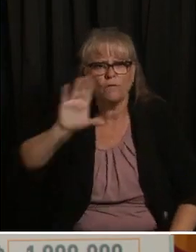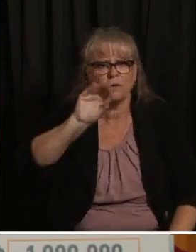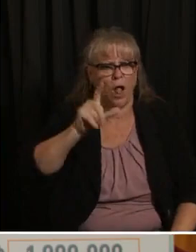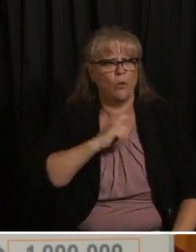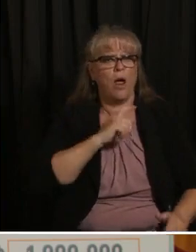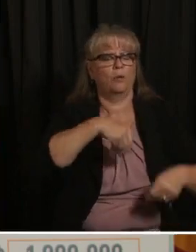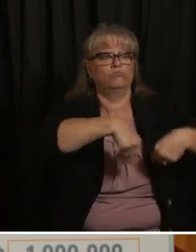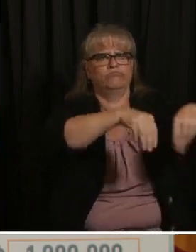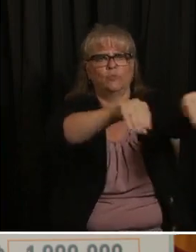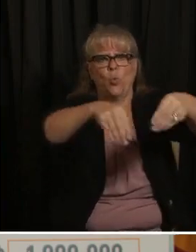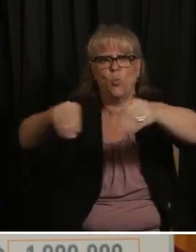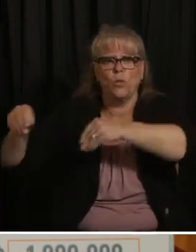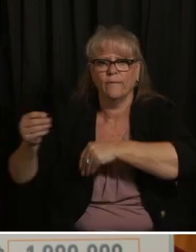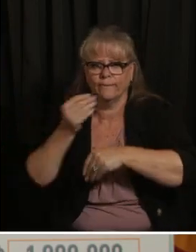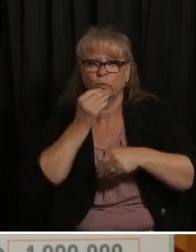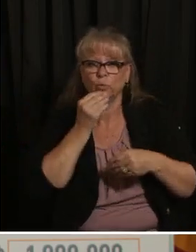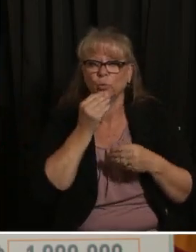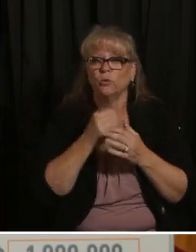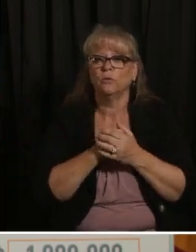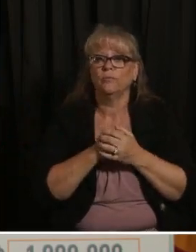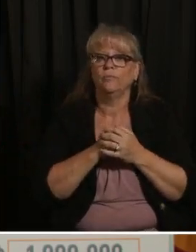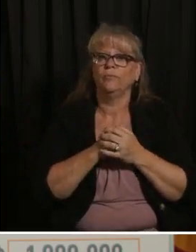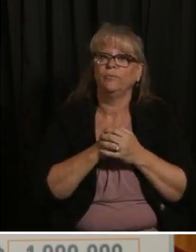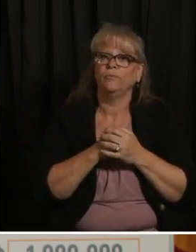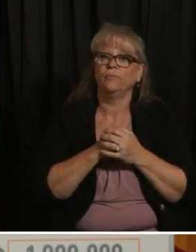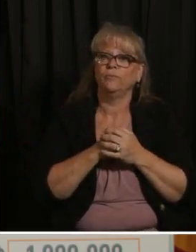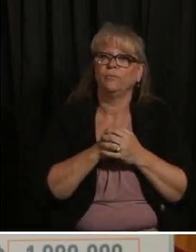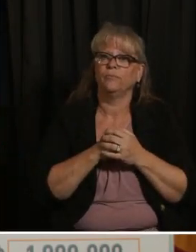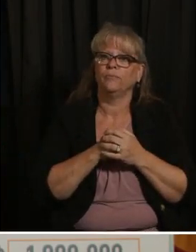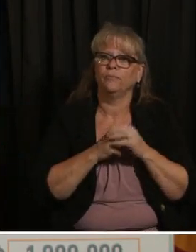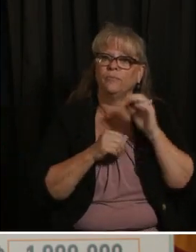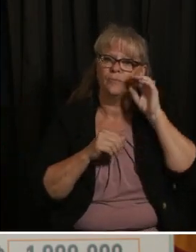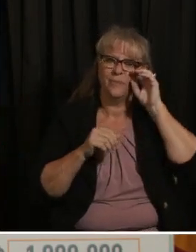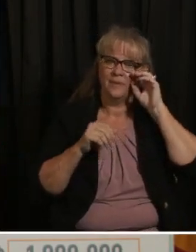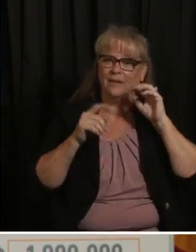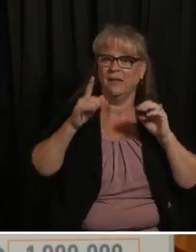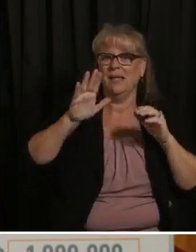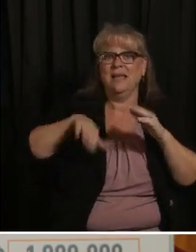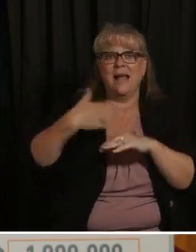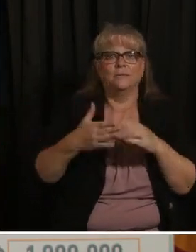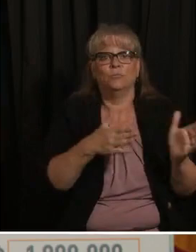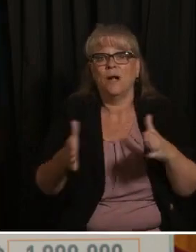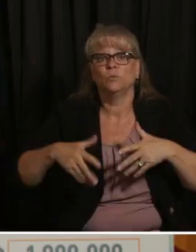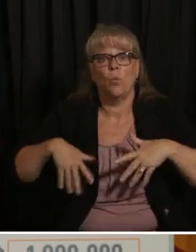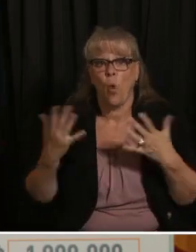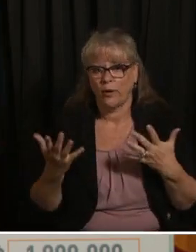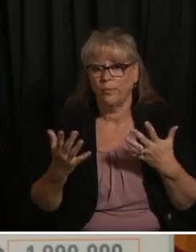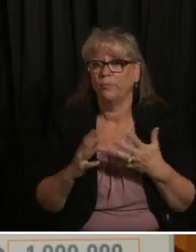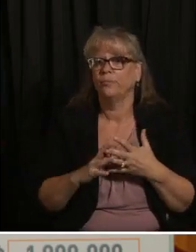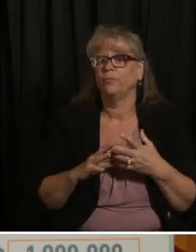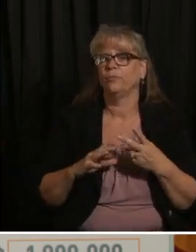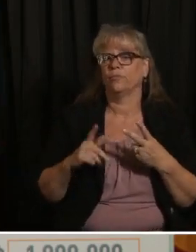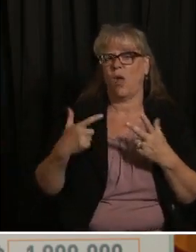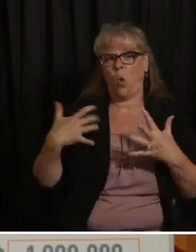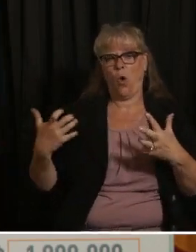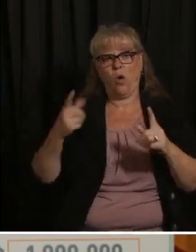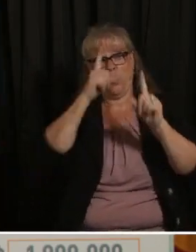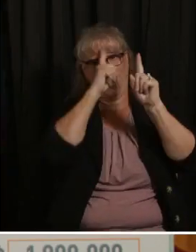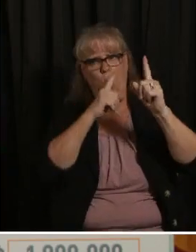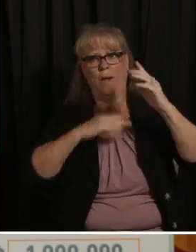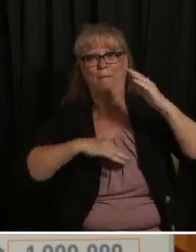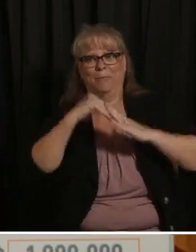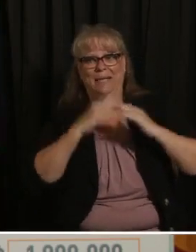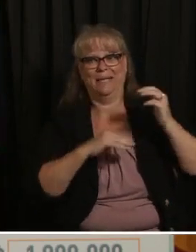process you know project on our books is we hope to build a multi-acre greenhouse